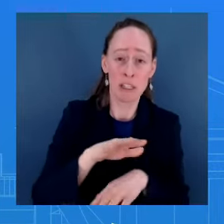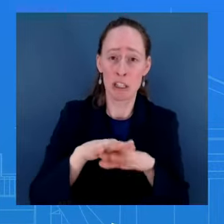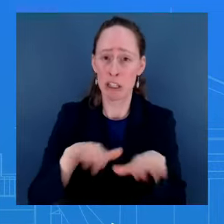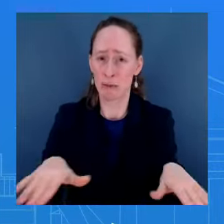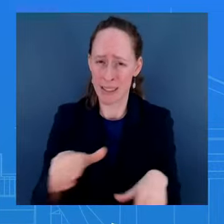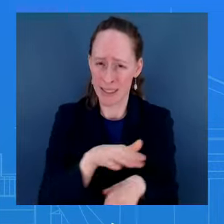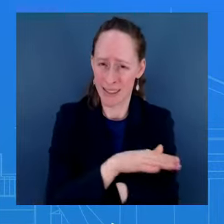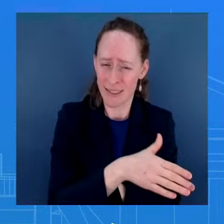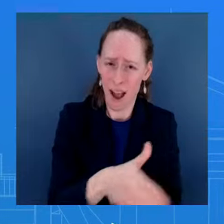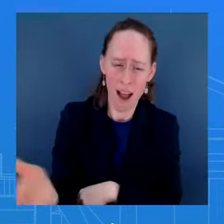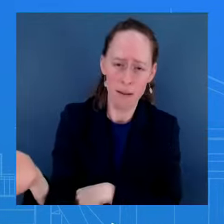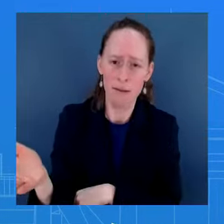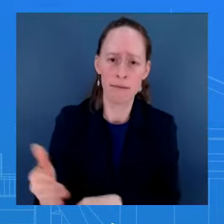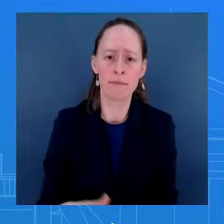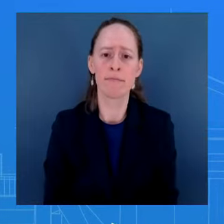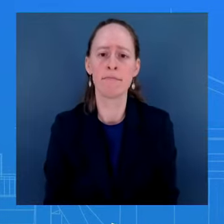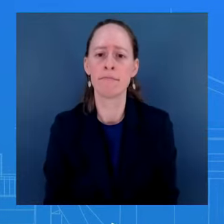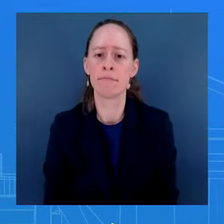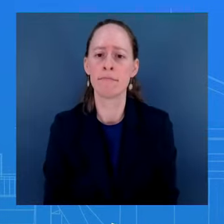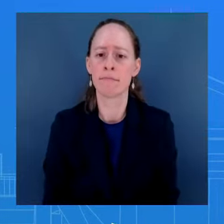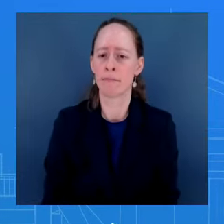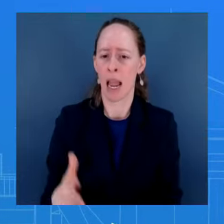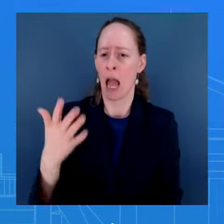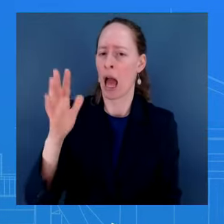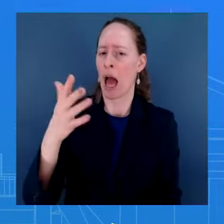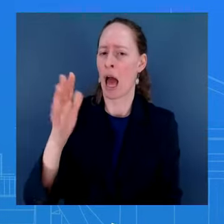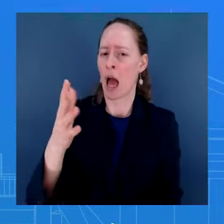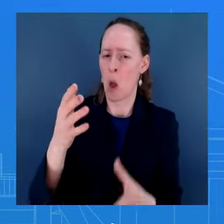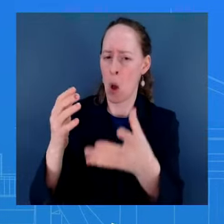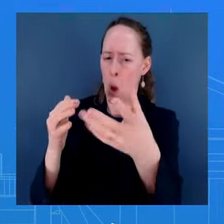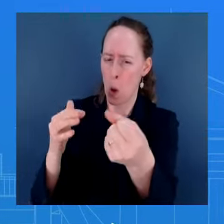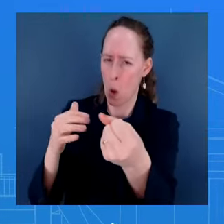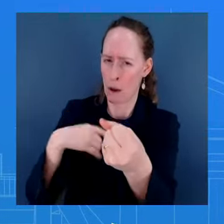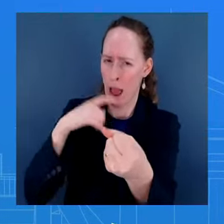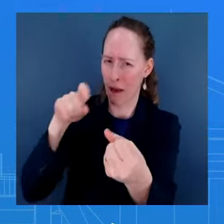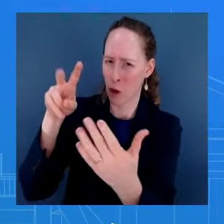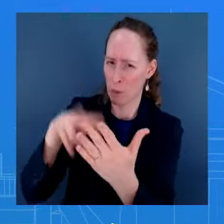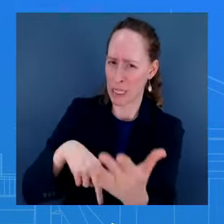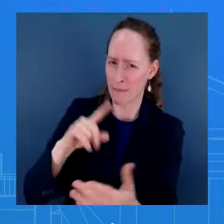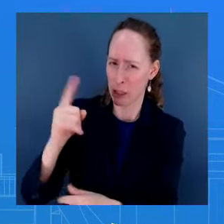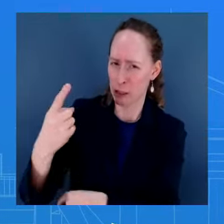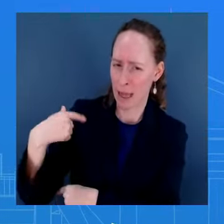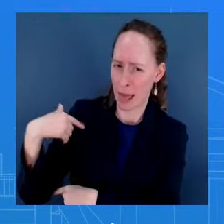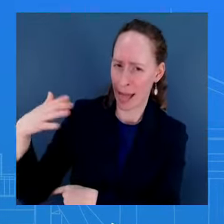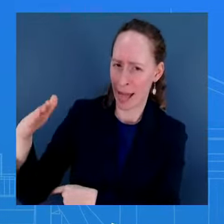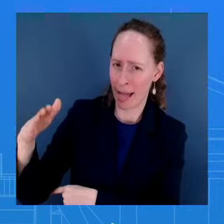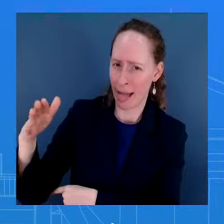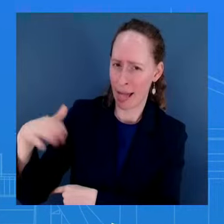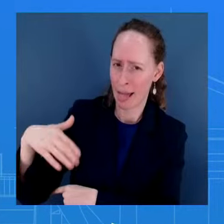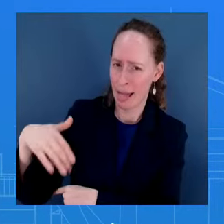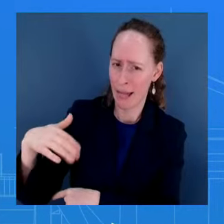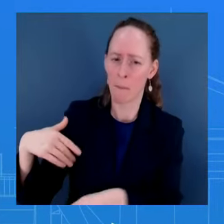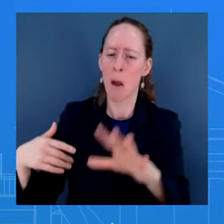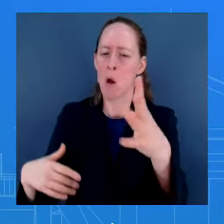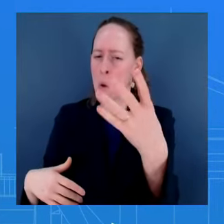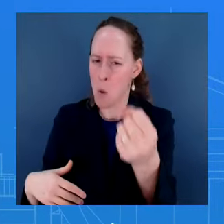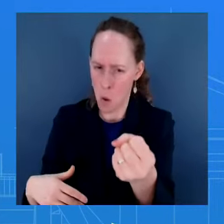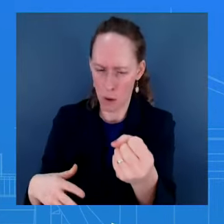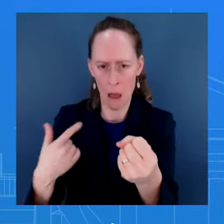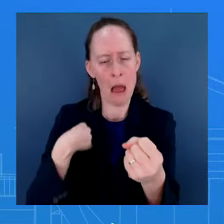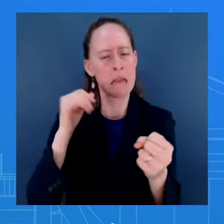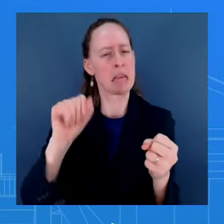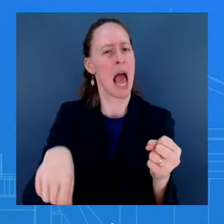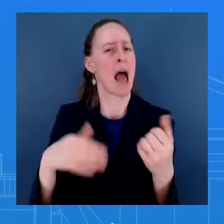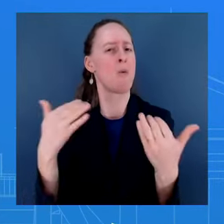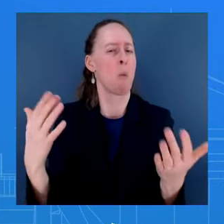can't speak specifically to it. No, no, let me – but I'll give you an answer that I think will address